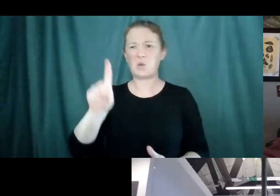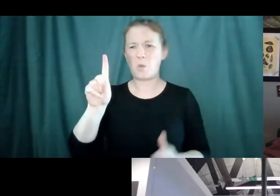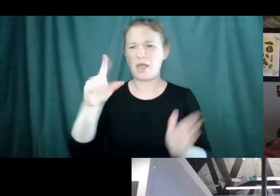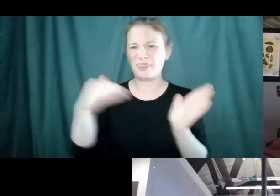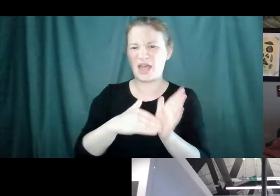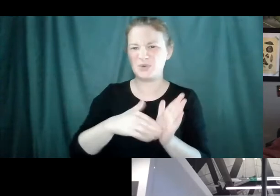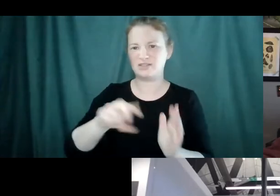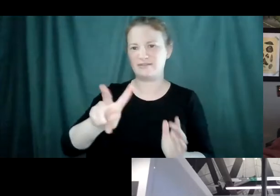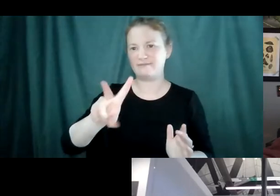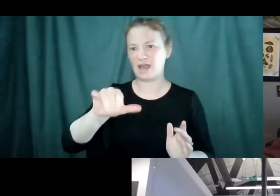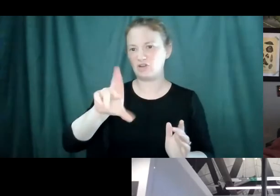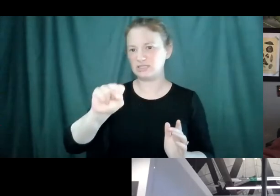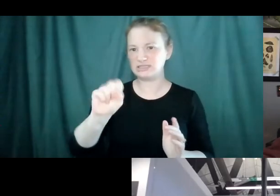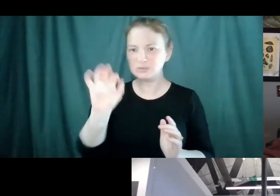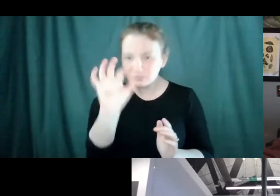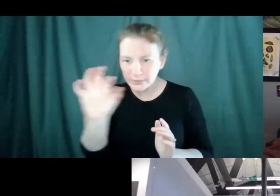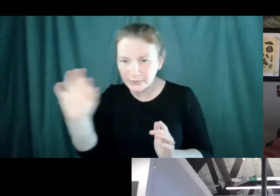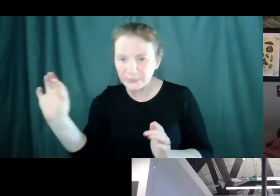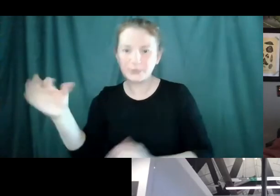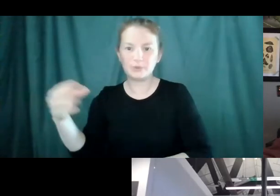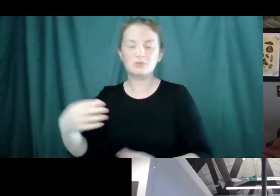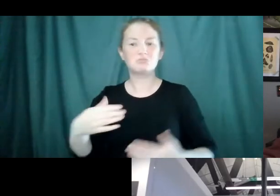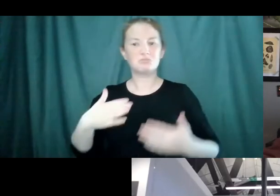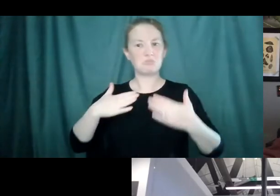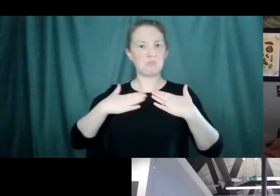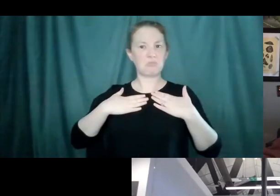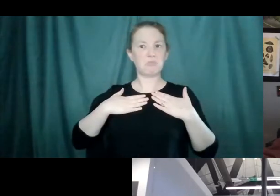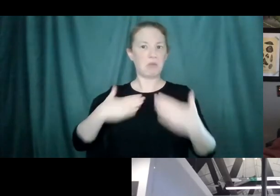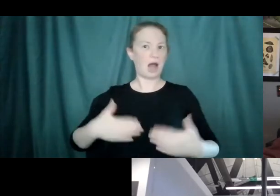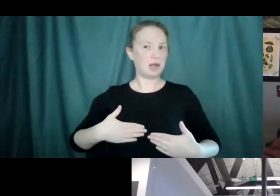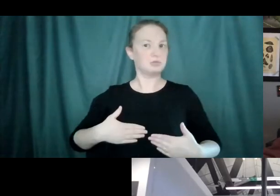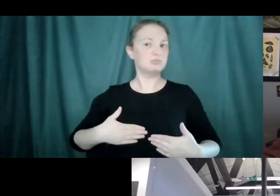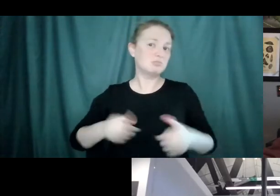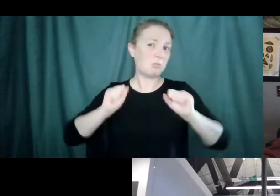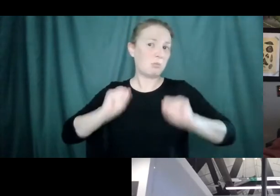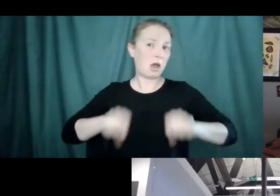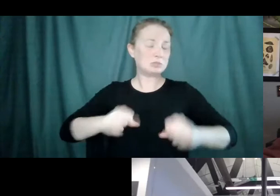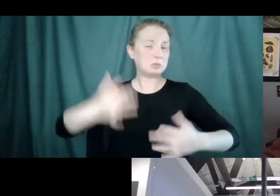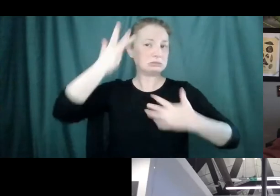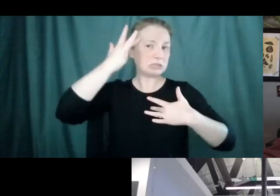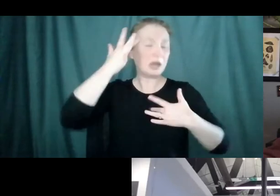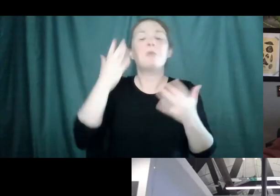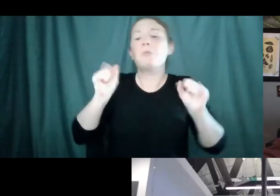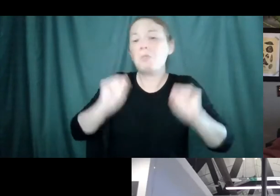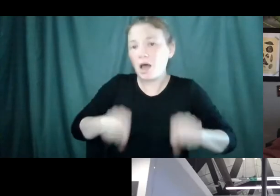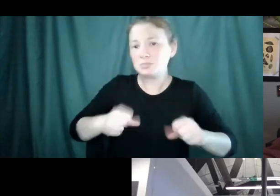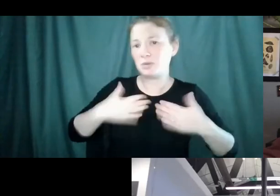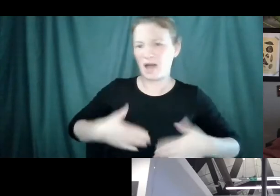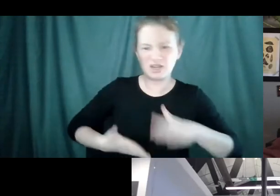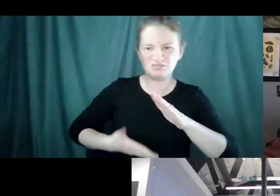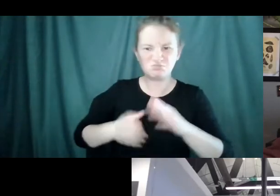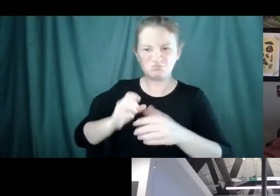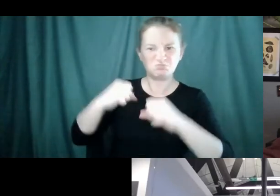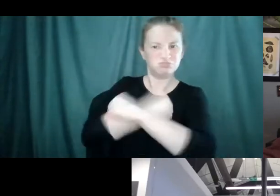particles, I'll have a certain chance of getting sick. My immune system might be able to catch up with that and contain it, or it might